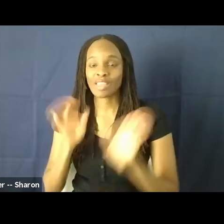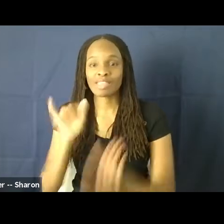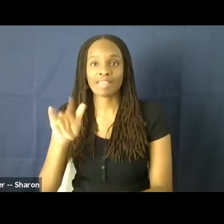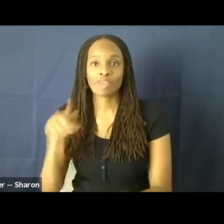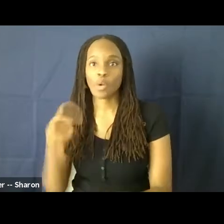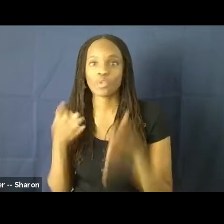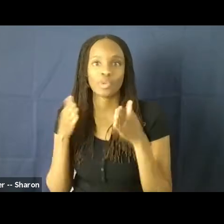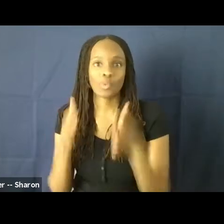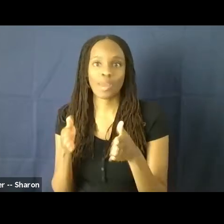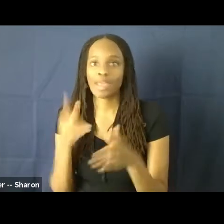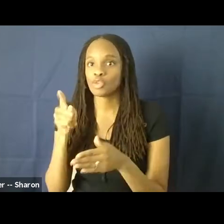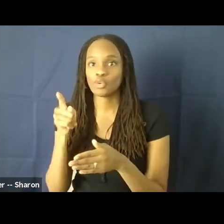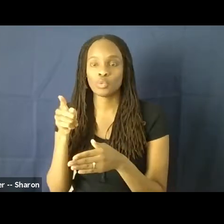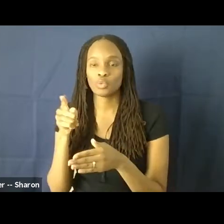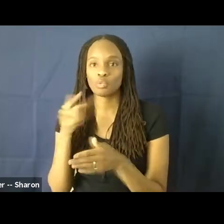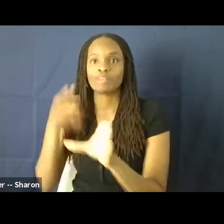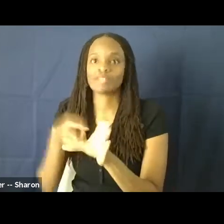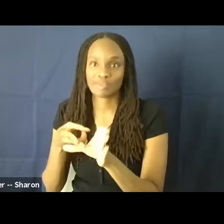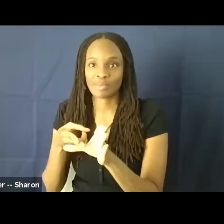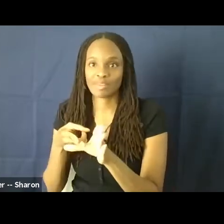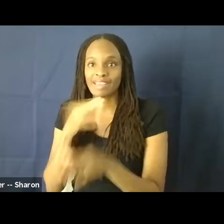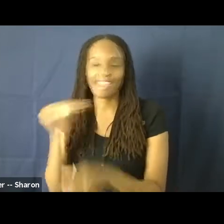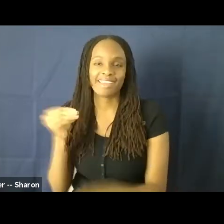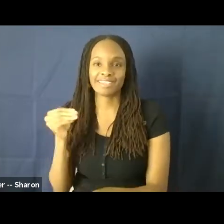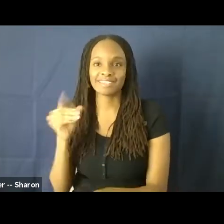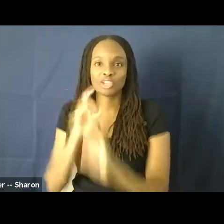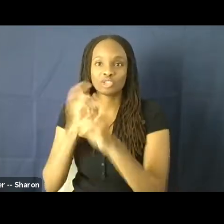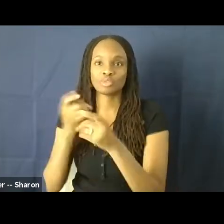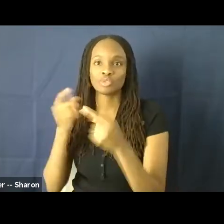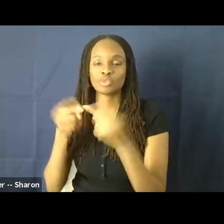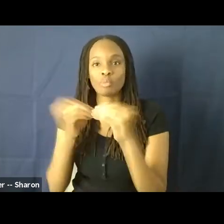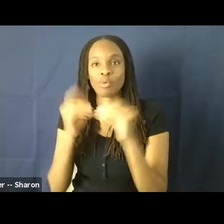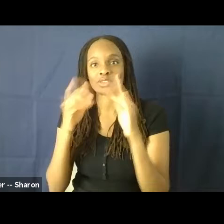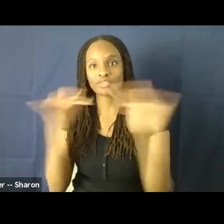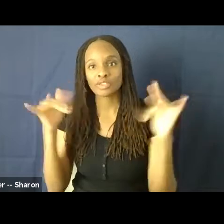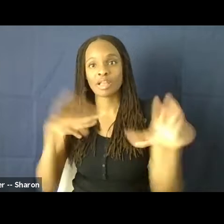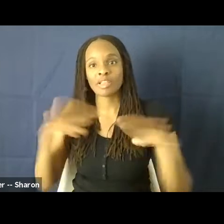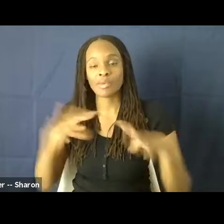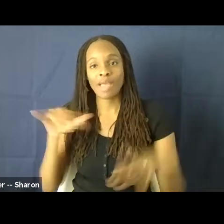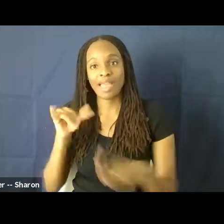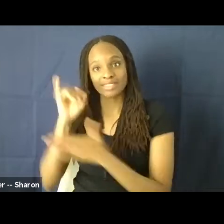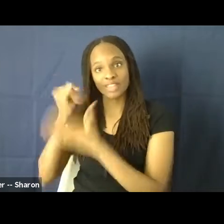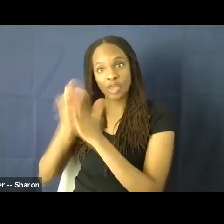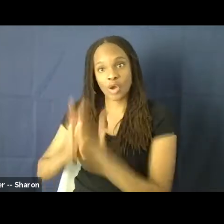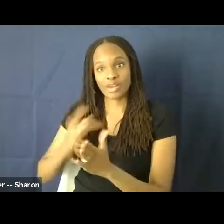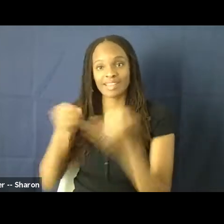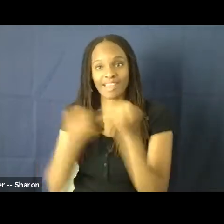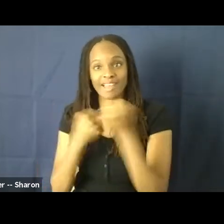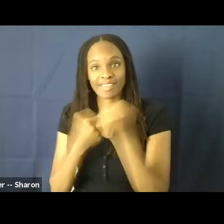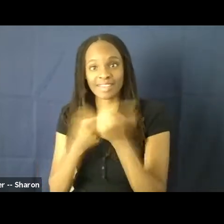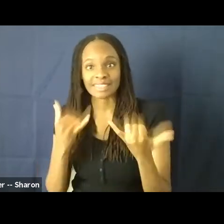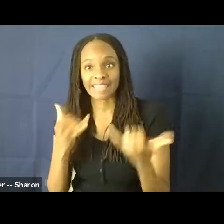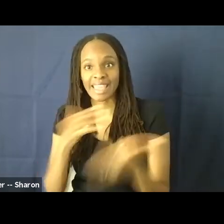participate and contribute to a more diverse Hollywood, because as the artists and allies today and in the future,